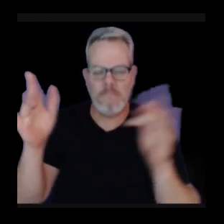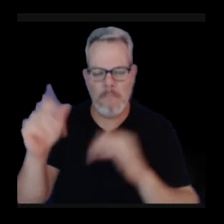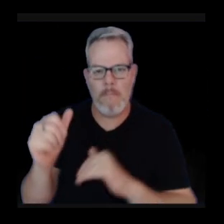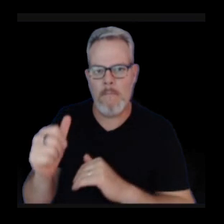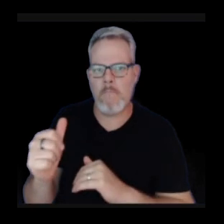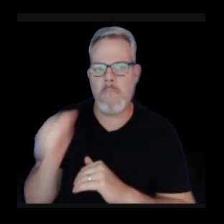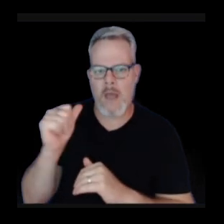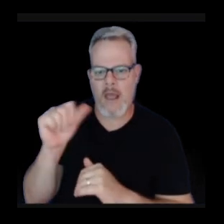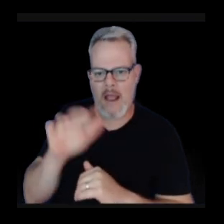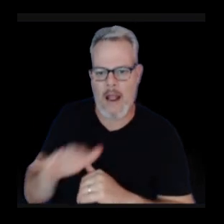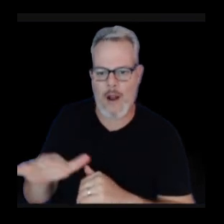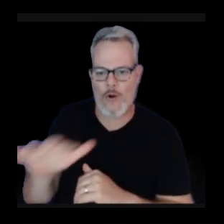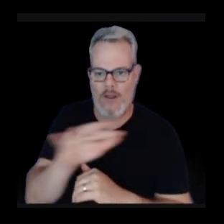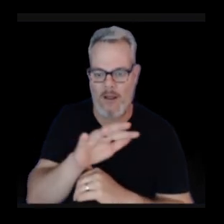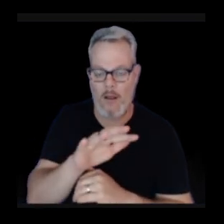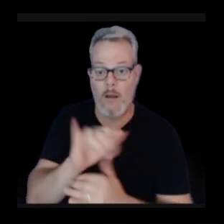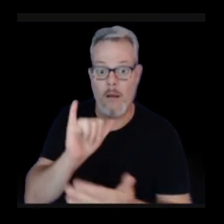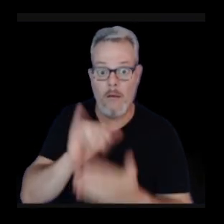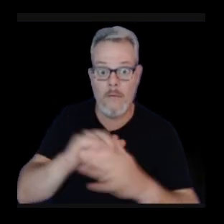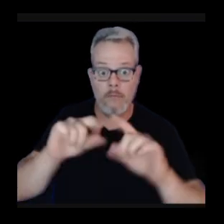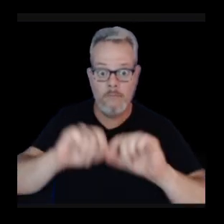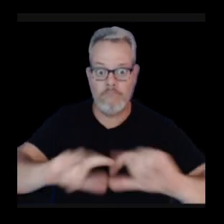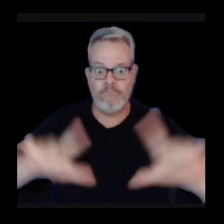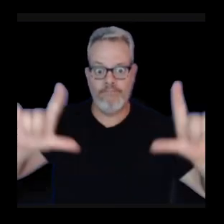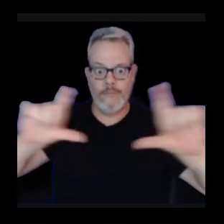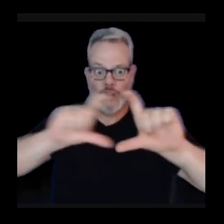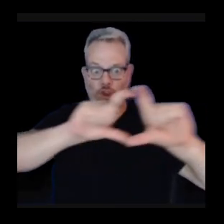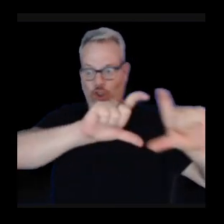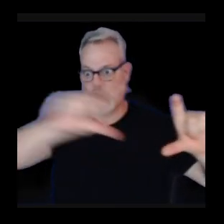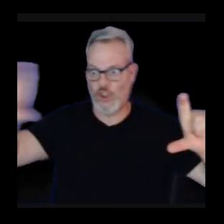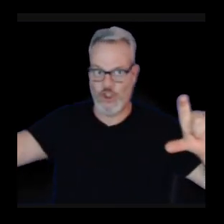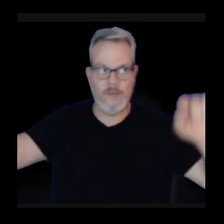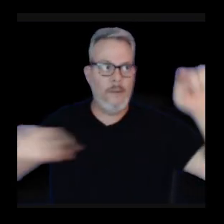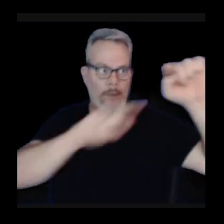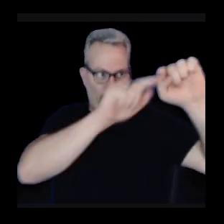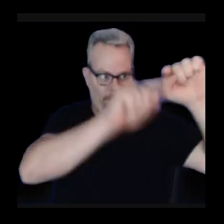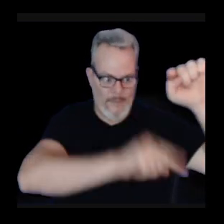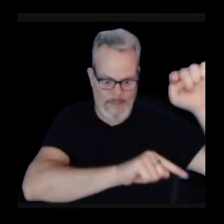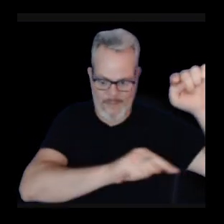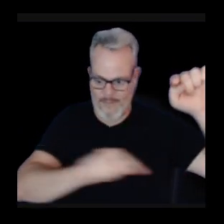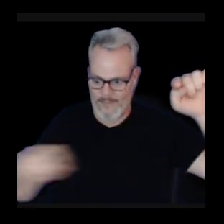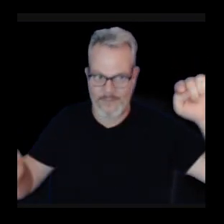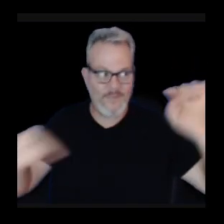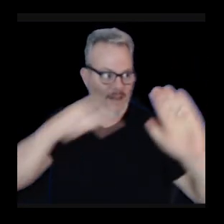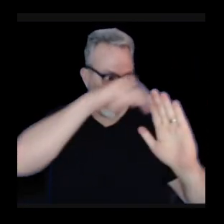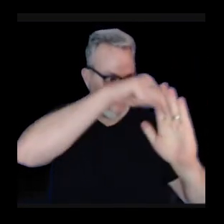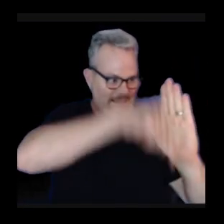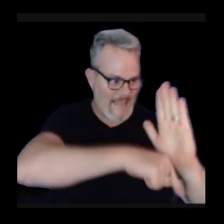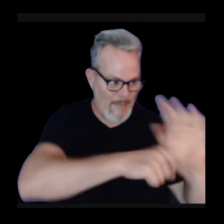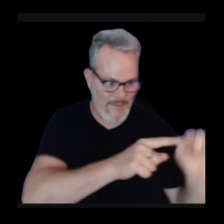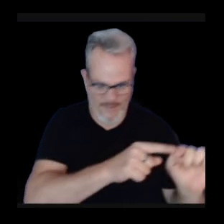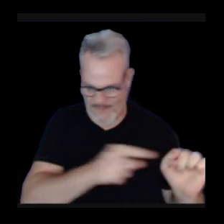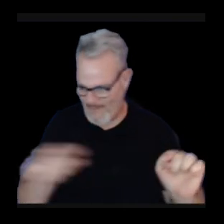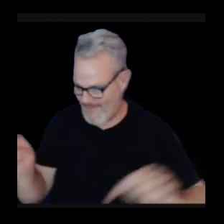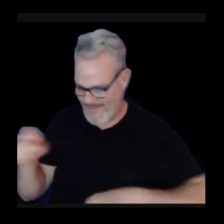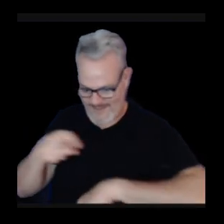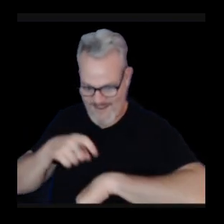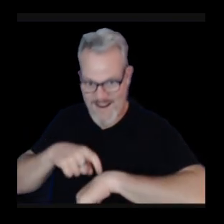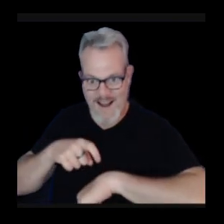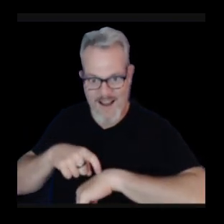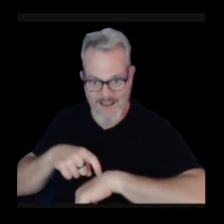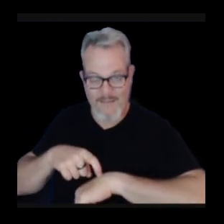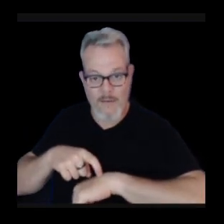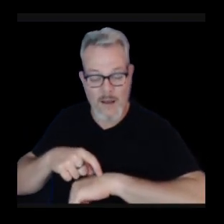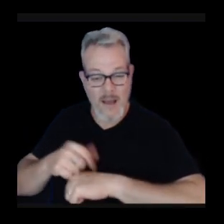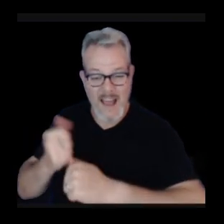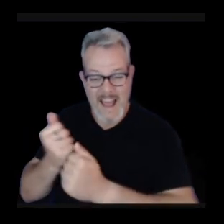is to look at this last year plot of depth versus time. And all the earthquakes we're seeing now were all